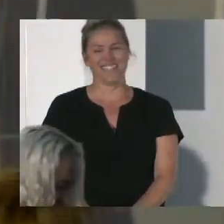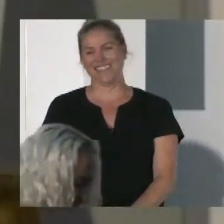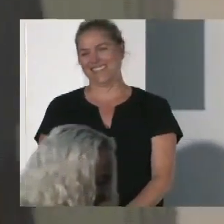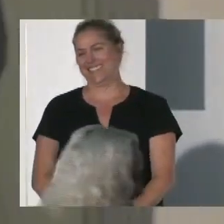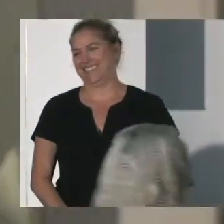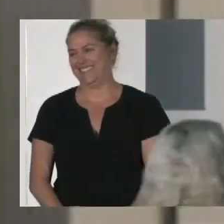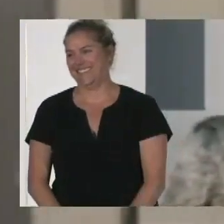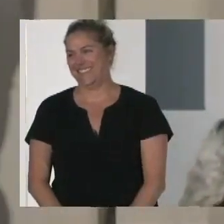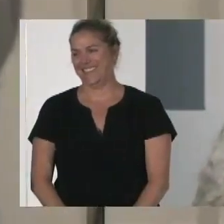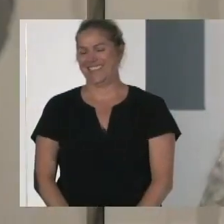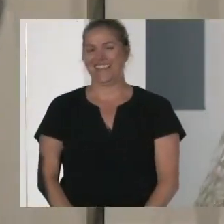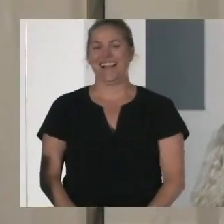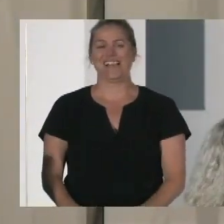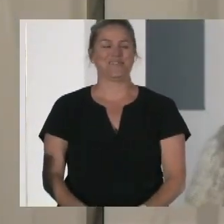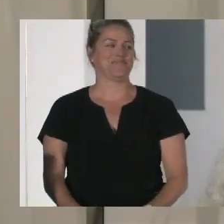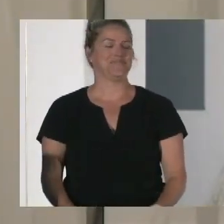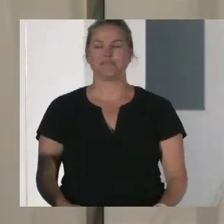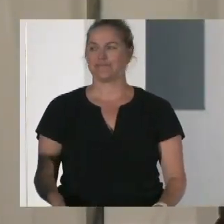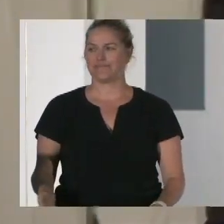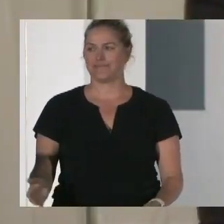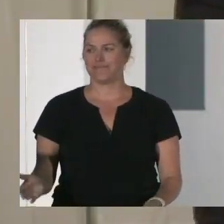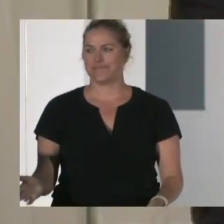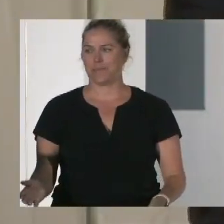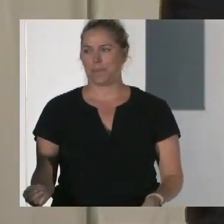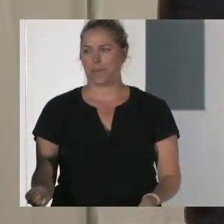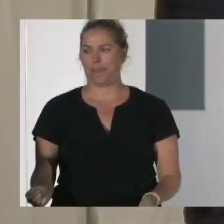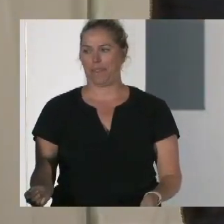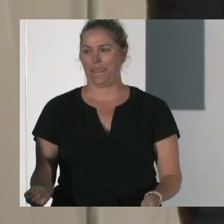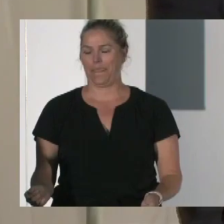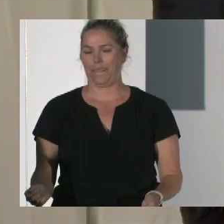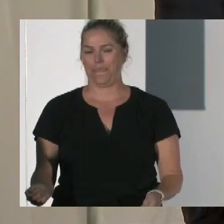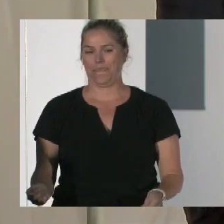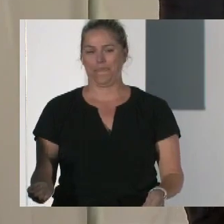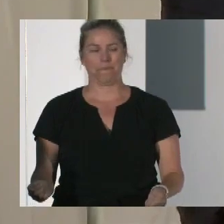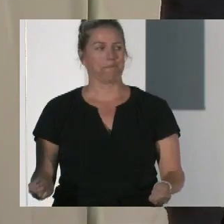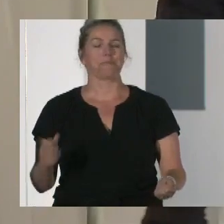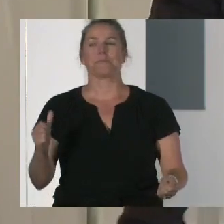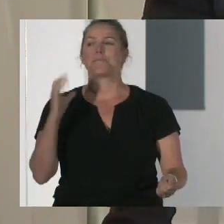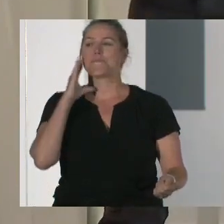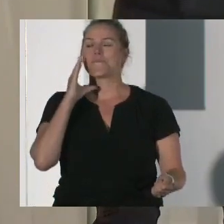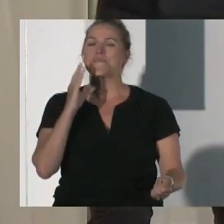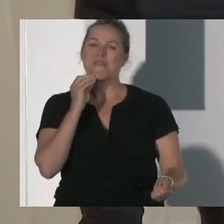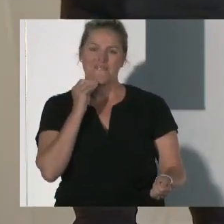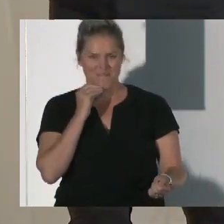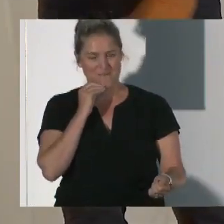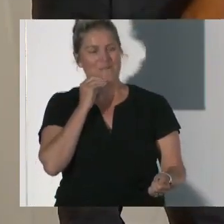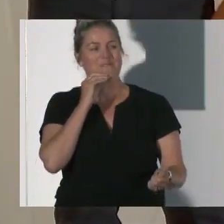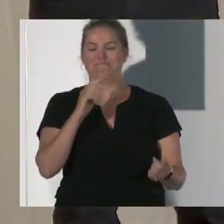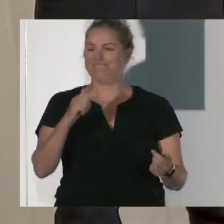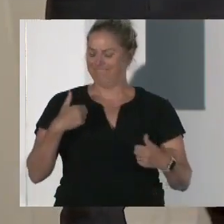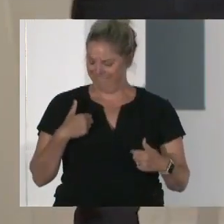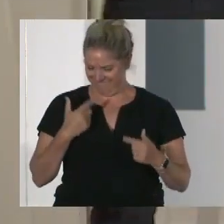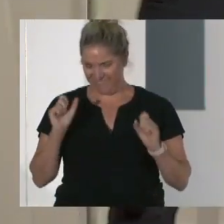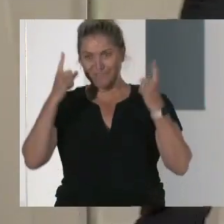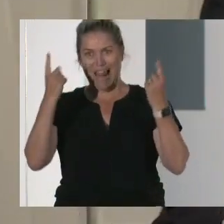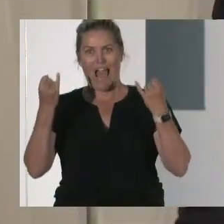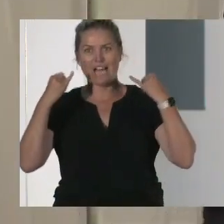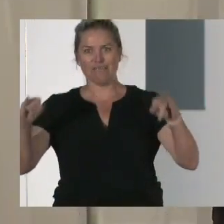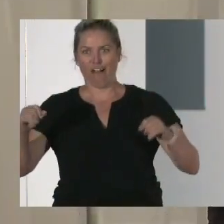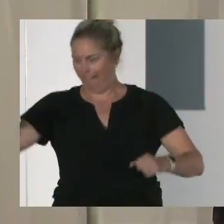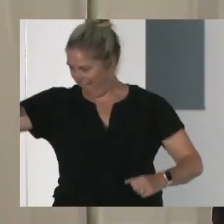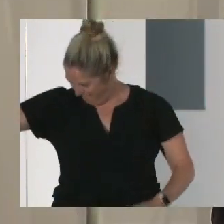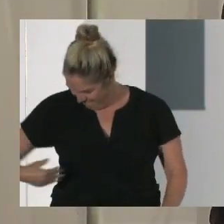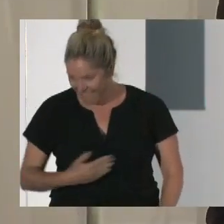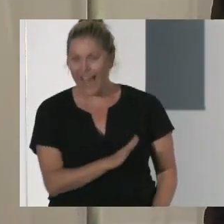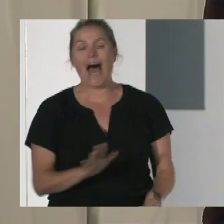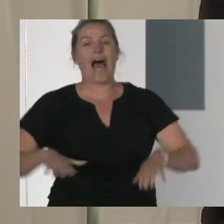Good afternoon. Is that working? Yep. Nothing like making a grand entrance the wrong way up onto the stage. As Nathan